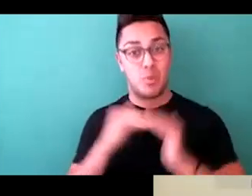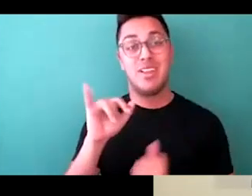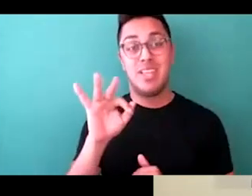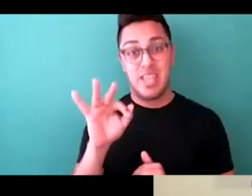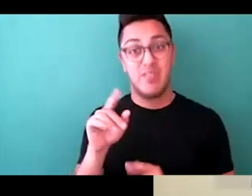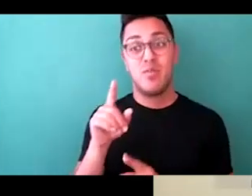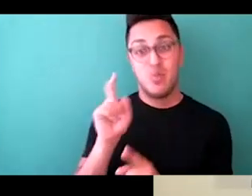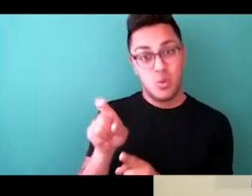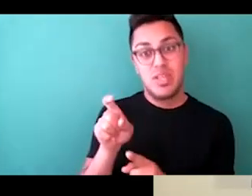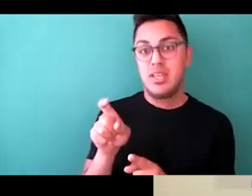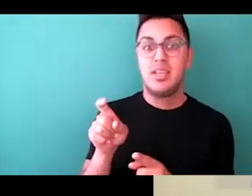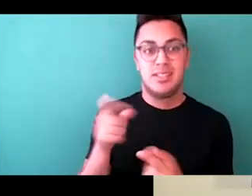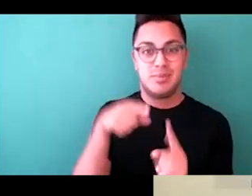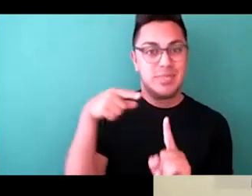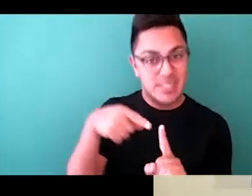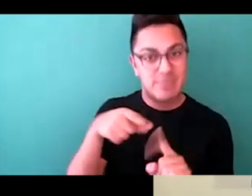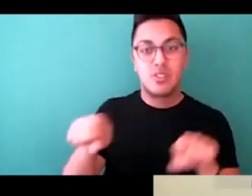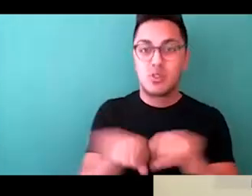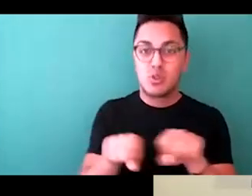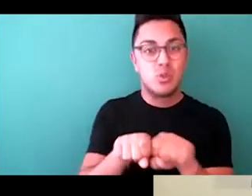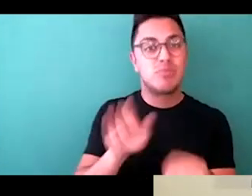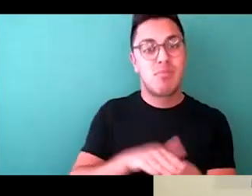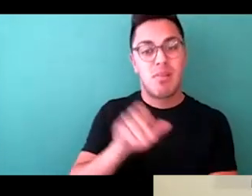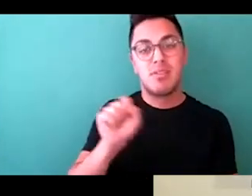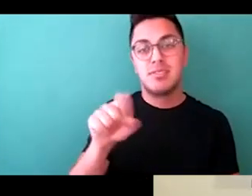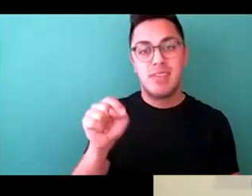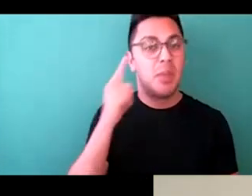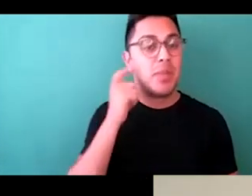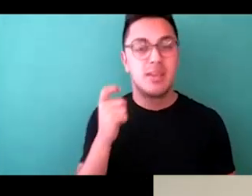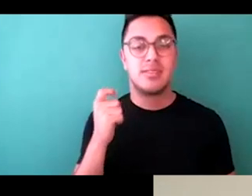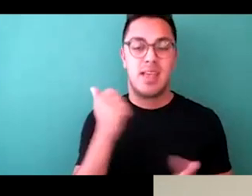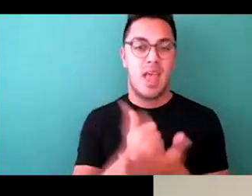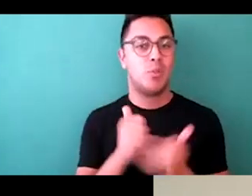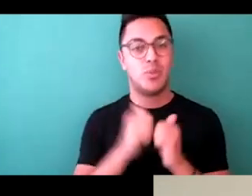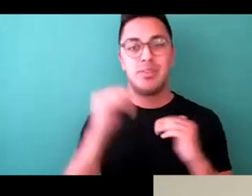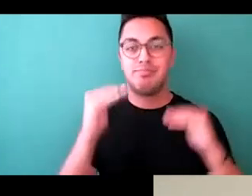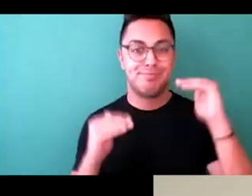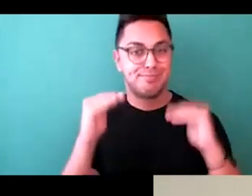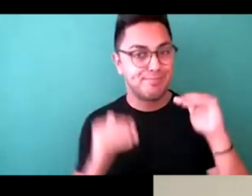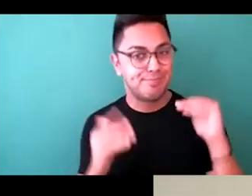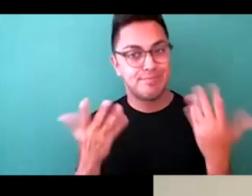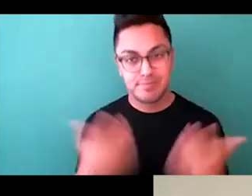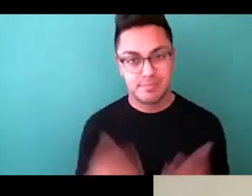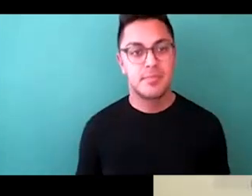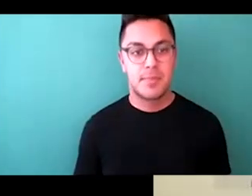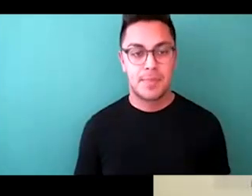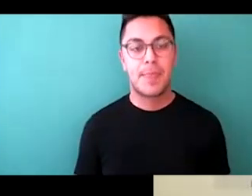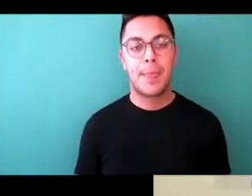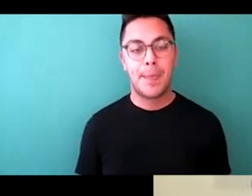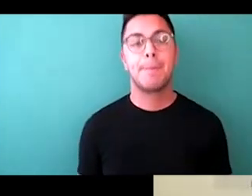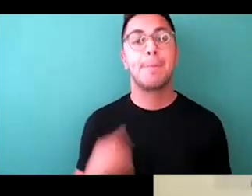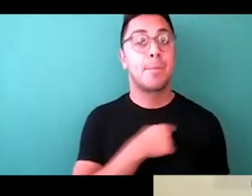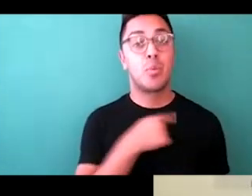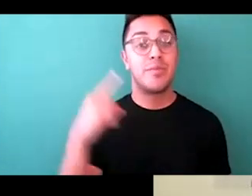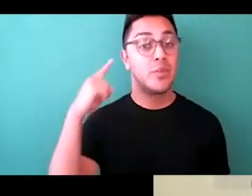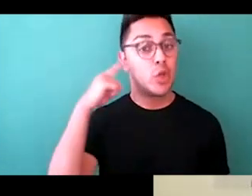shoes on set because it helps with your stability. And what we have heard in